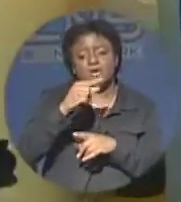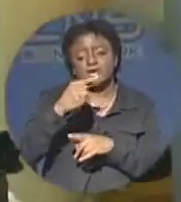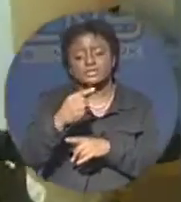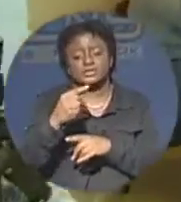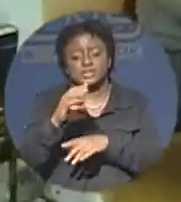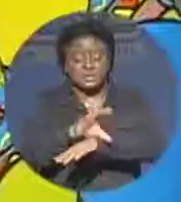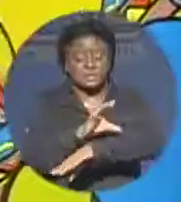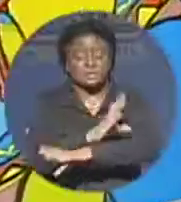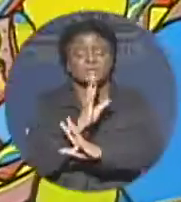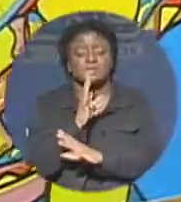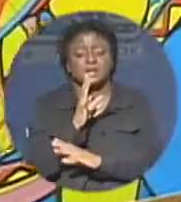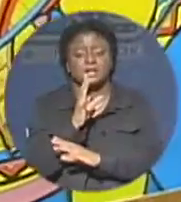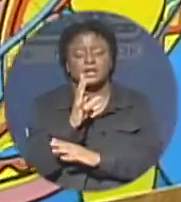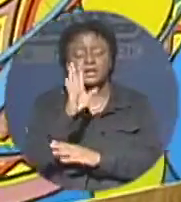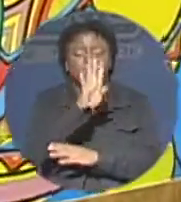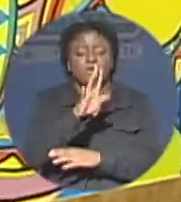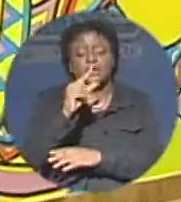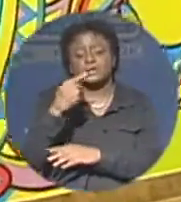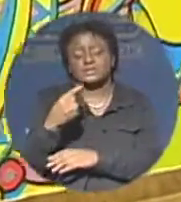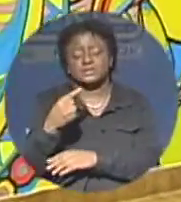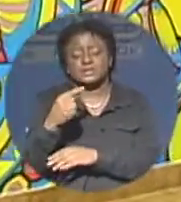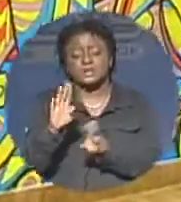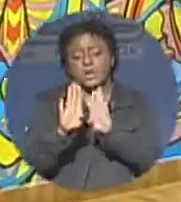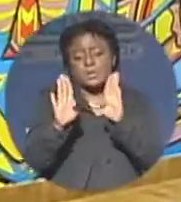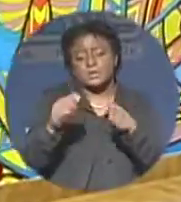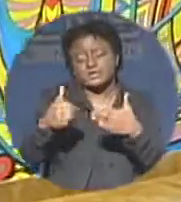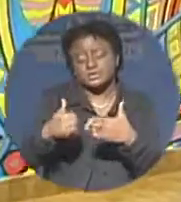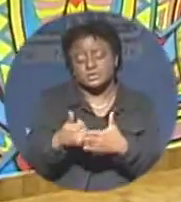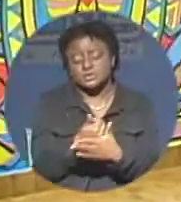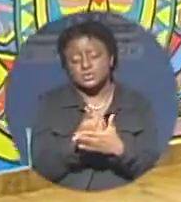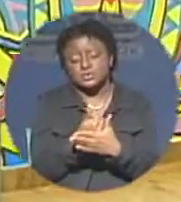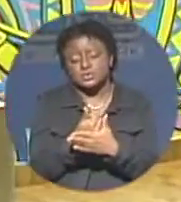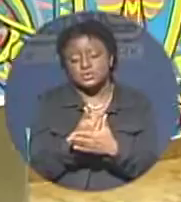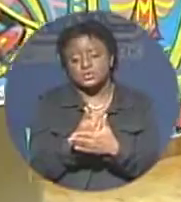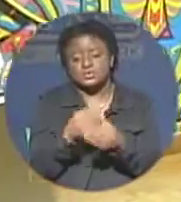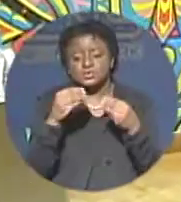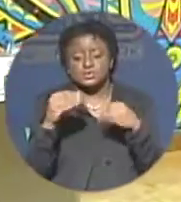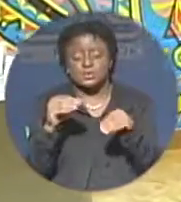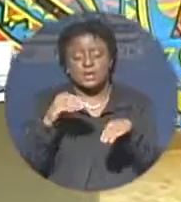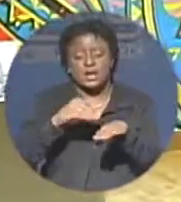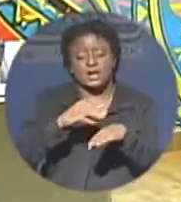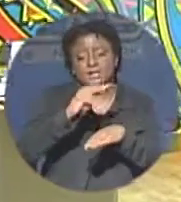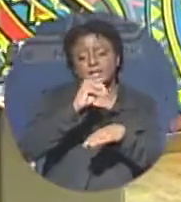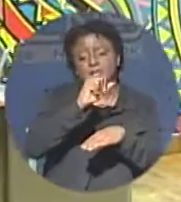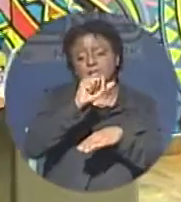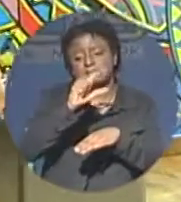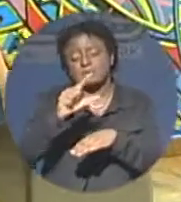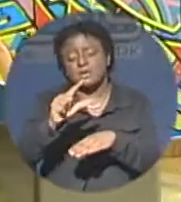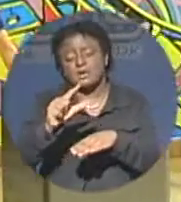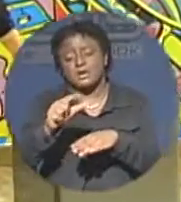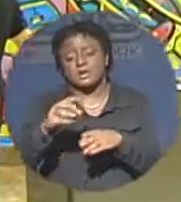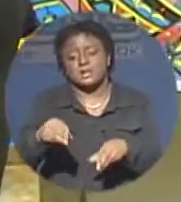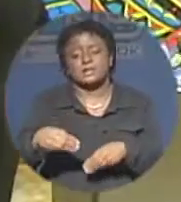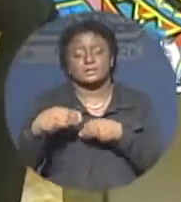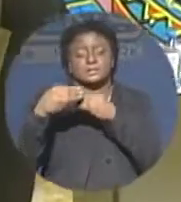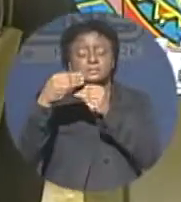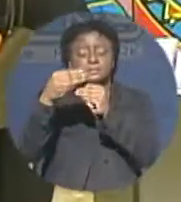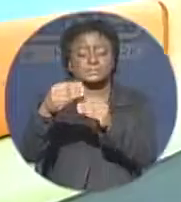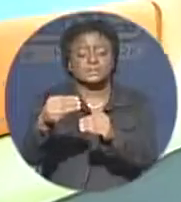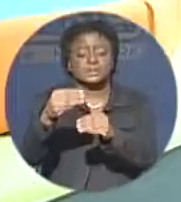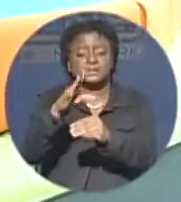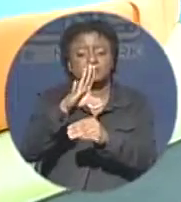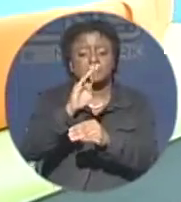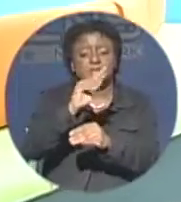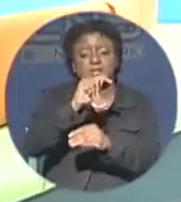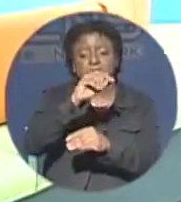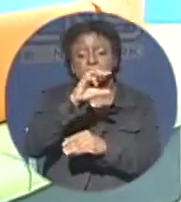4G, along with the opening of the new multi-million dollar retail store at the Mallet Marathon, catapults the Bahamas telecommunications company into